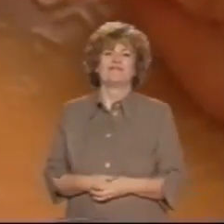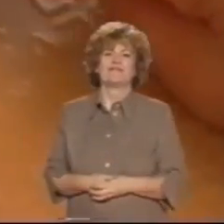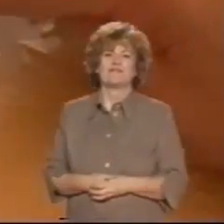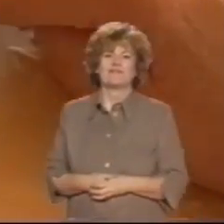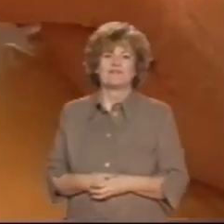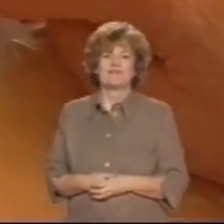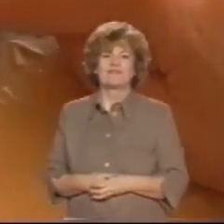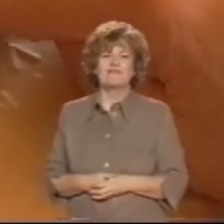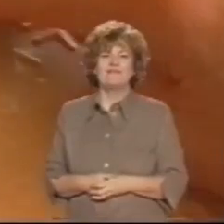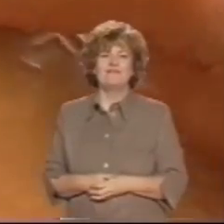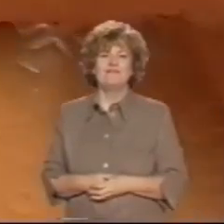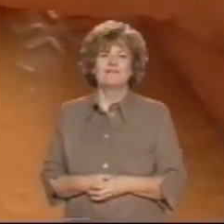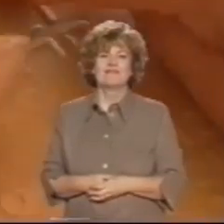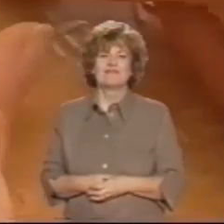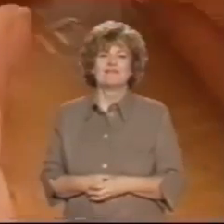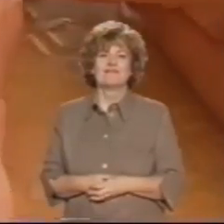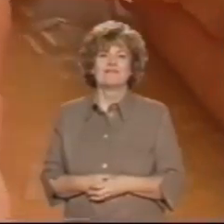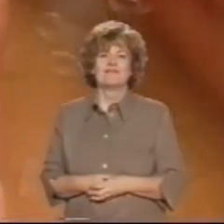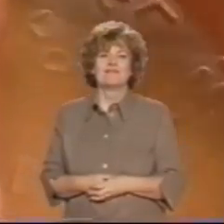Maisie.